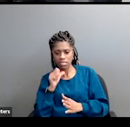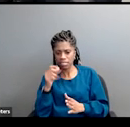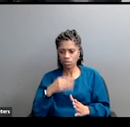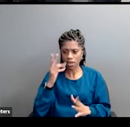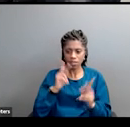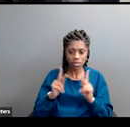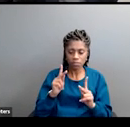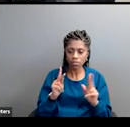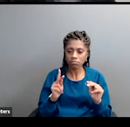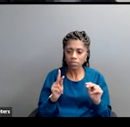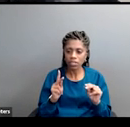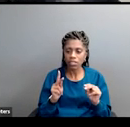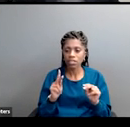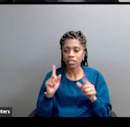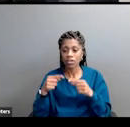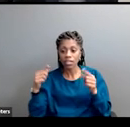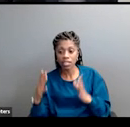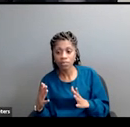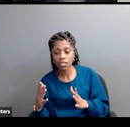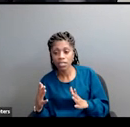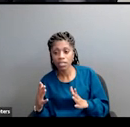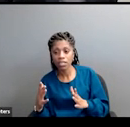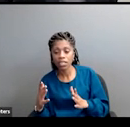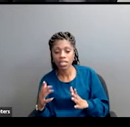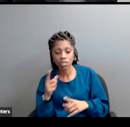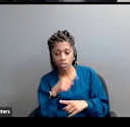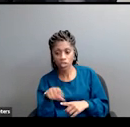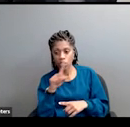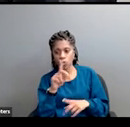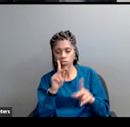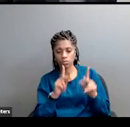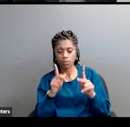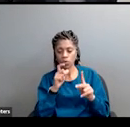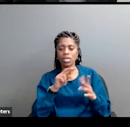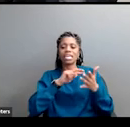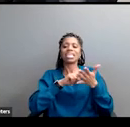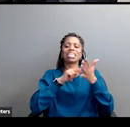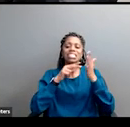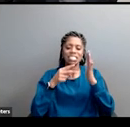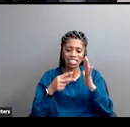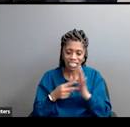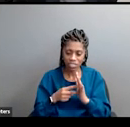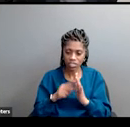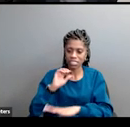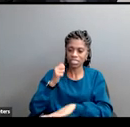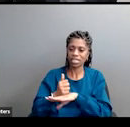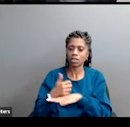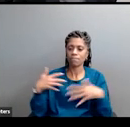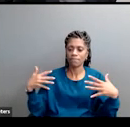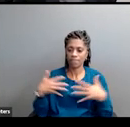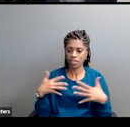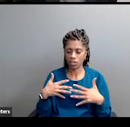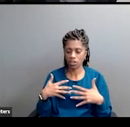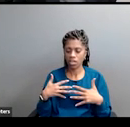Your enemy is those folks who intentionally stoke fear and division as a strategy